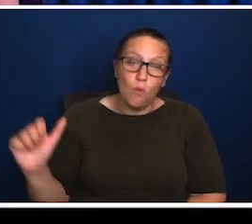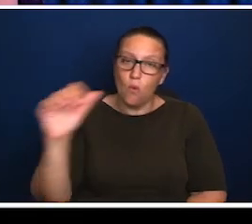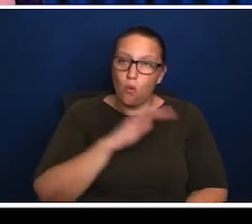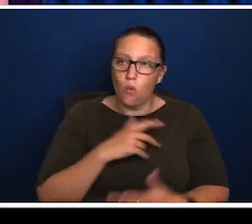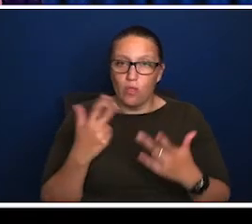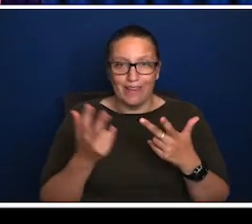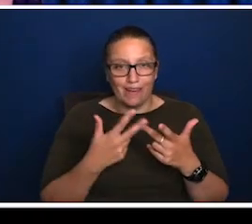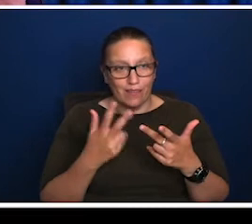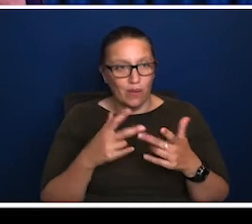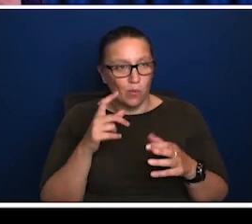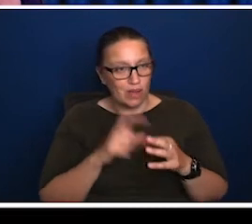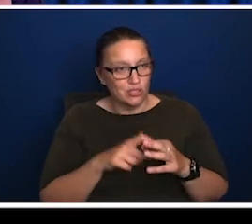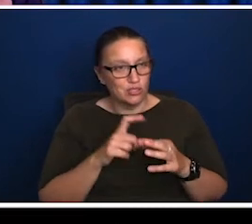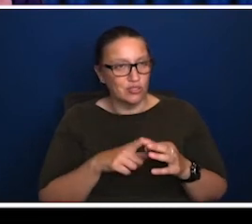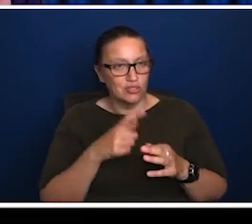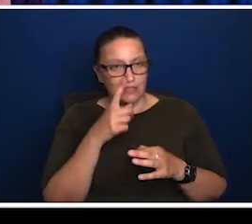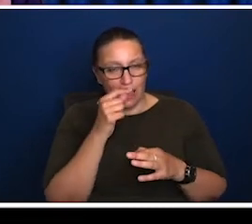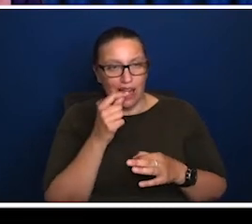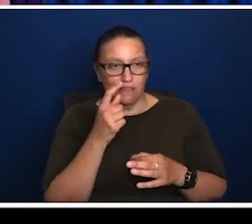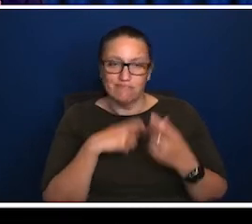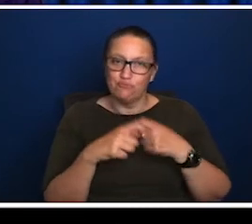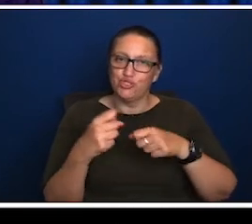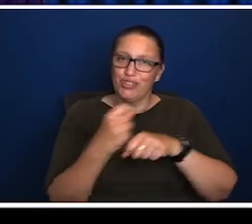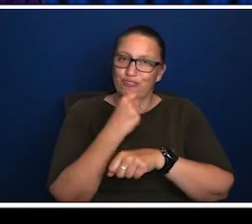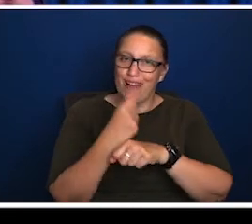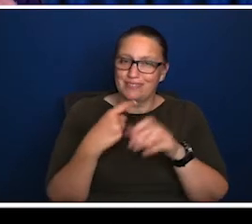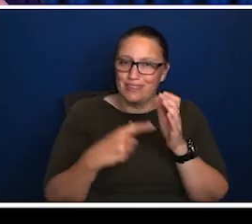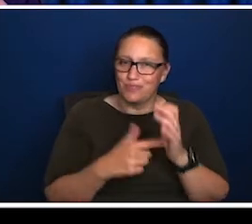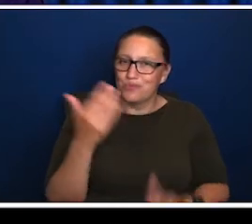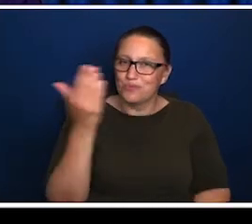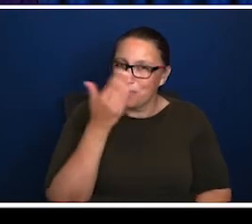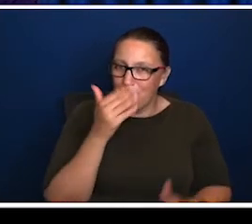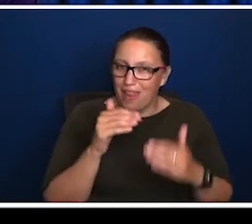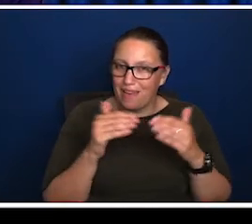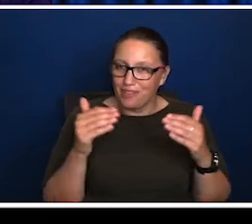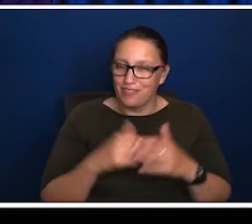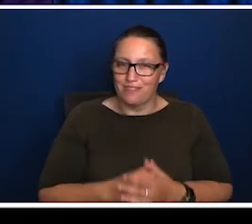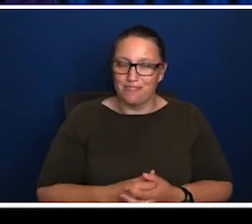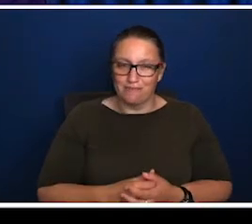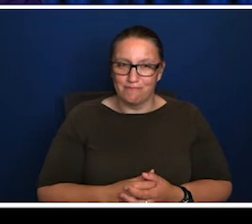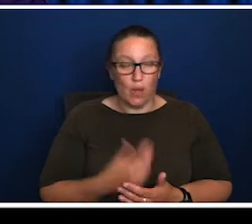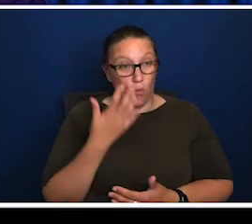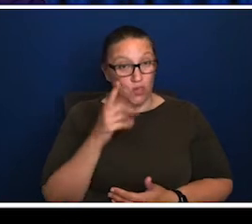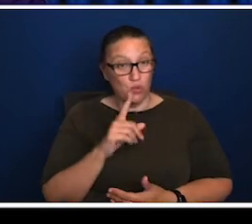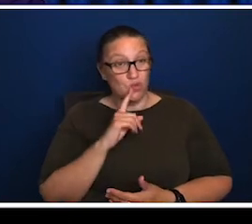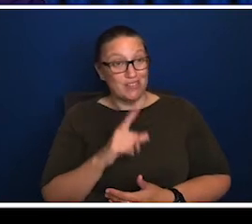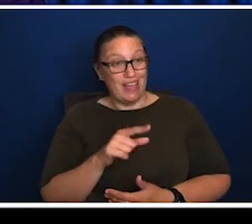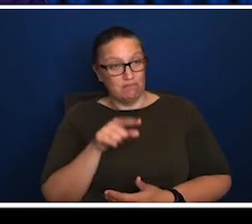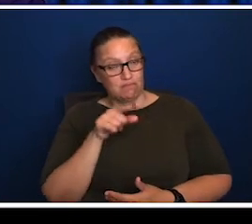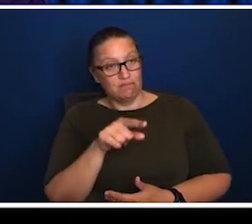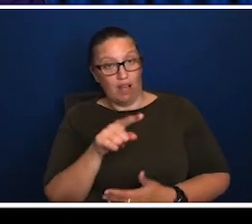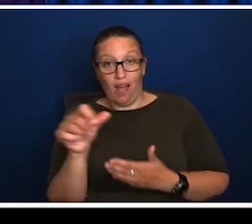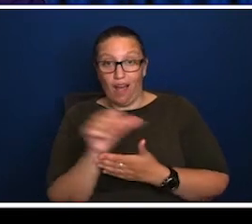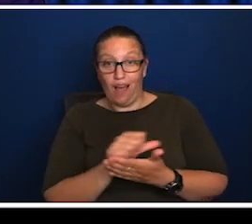And in a sense, that's such a simple way to look at it, that all the other questions can then can be